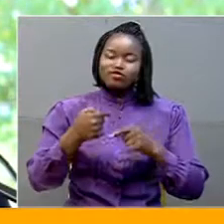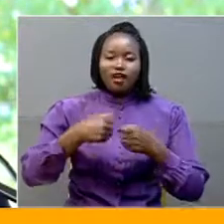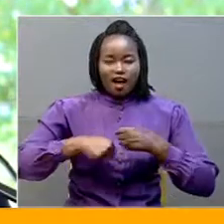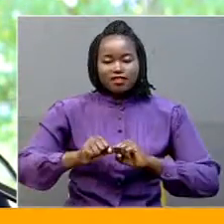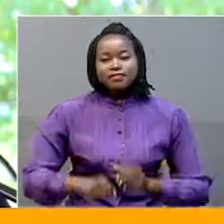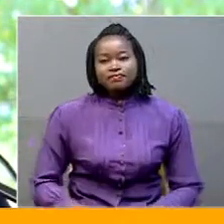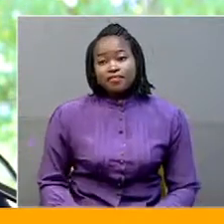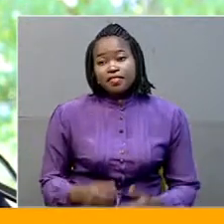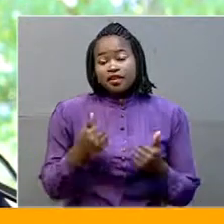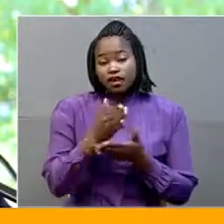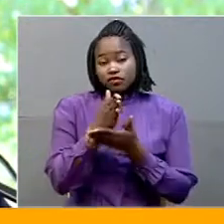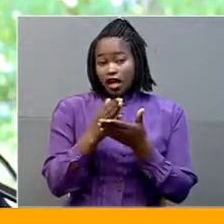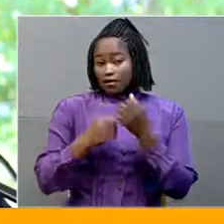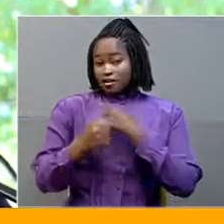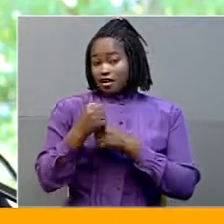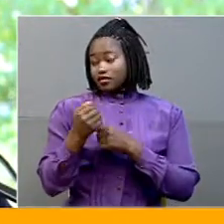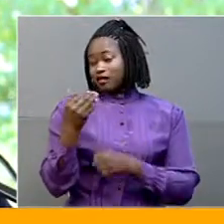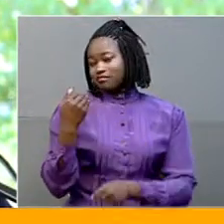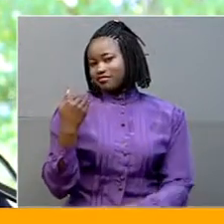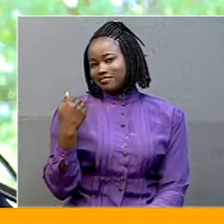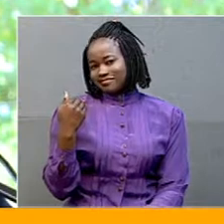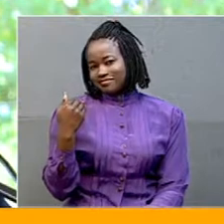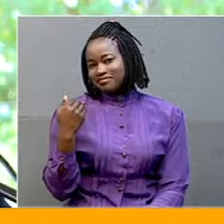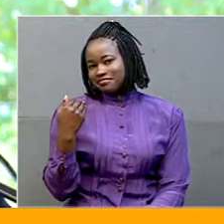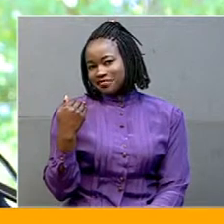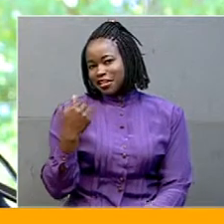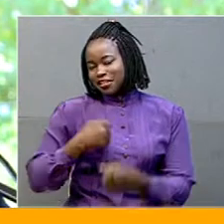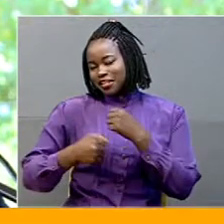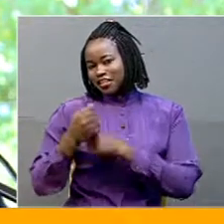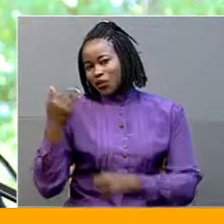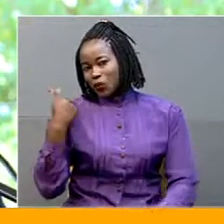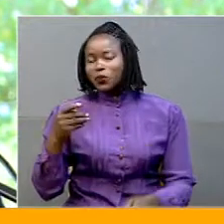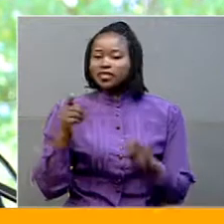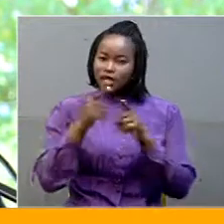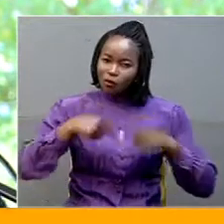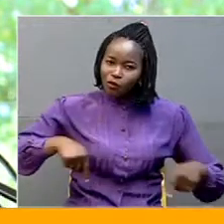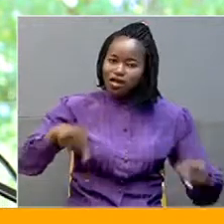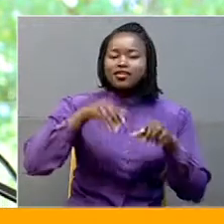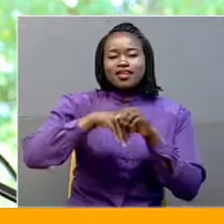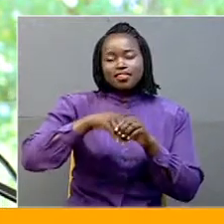So some years ago, we took a stand in the government,